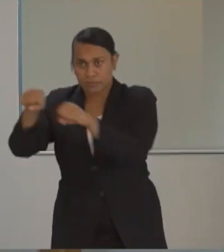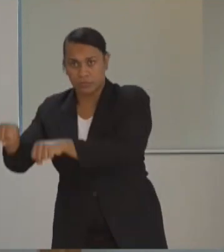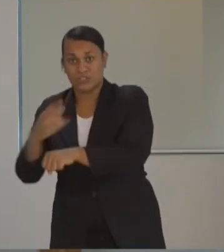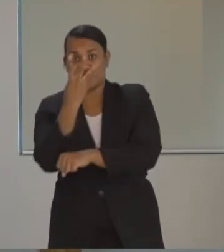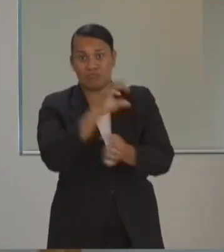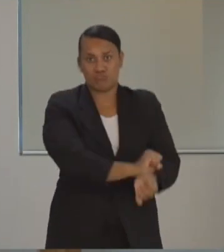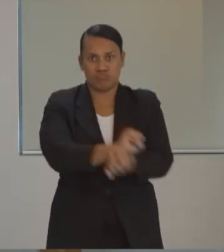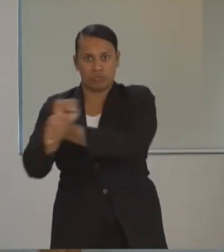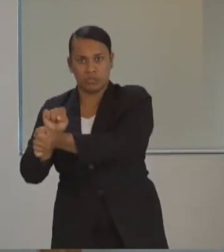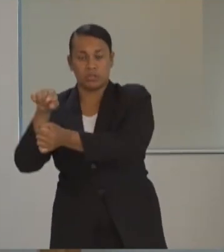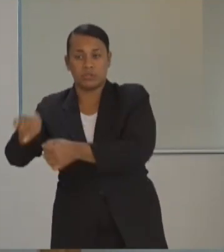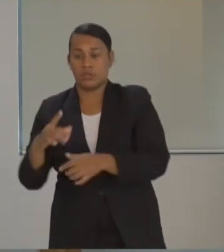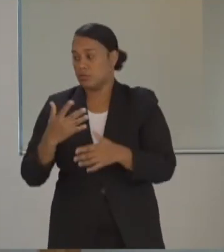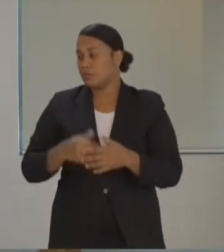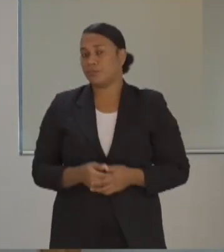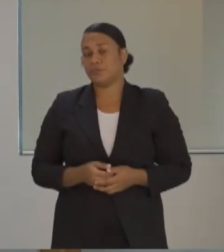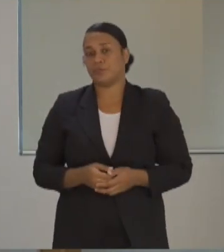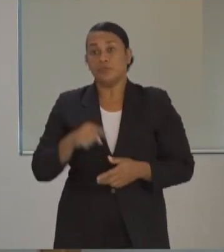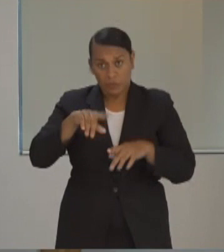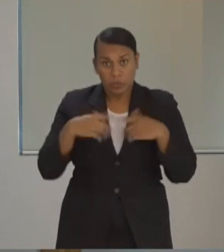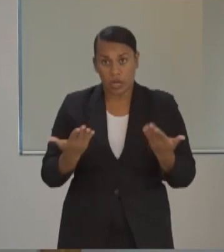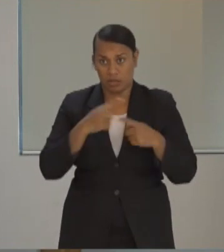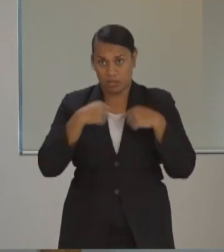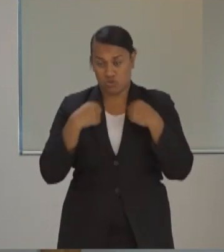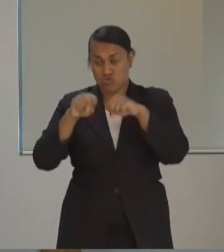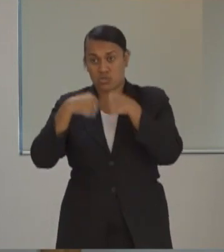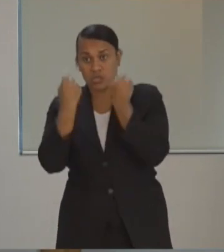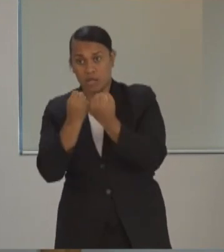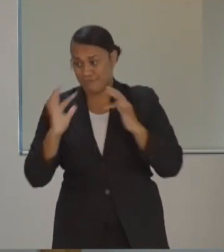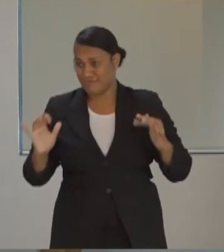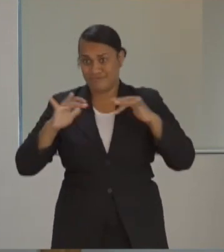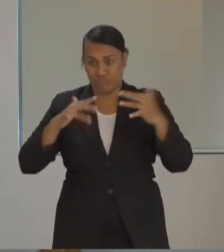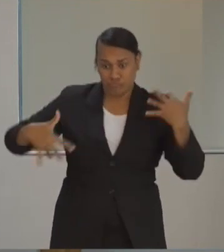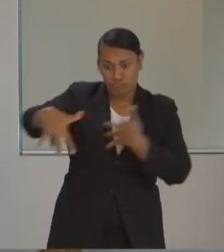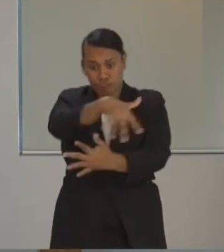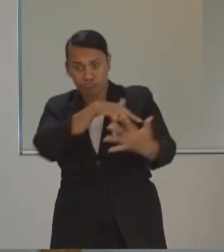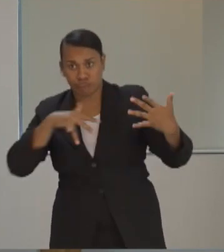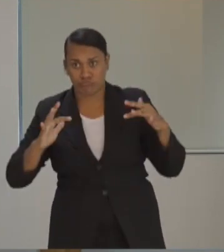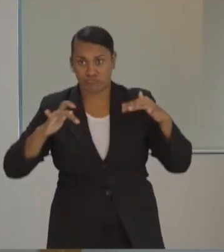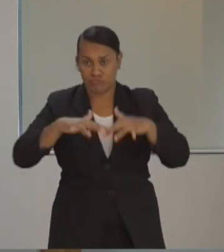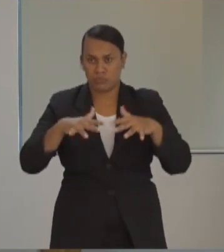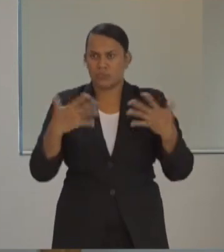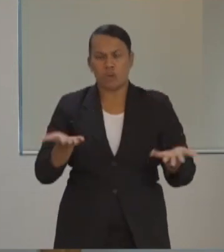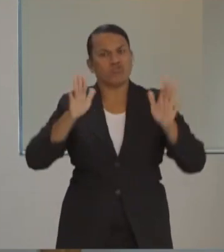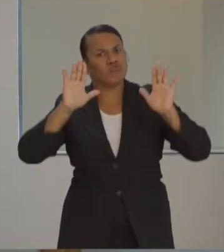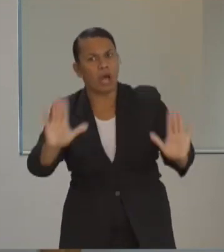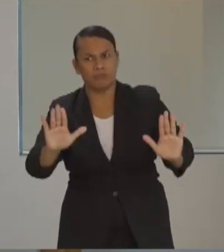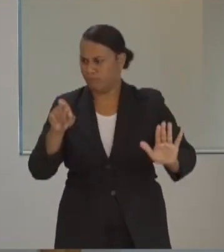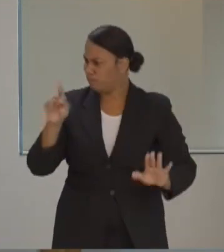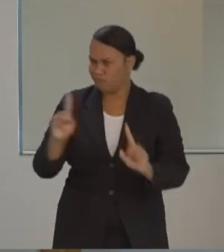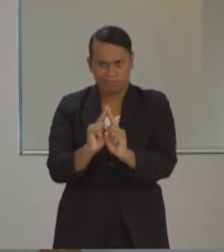Our ban on social gathering exists to stop the sort of person-to-person contact that